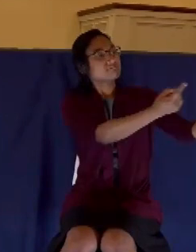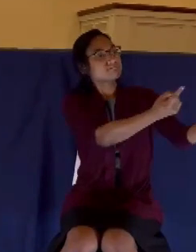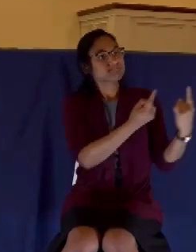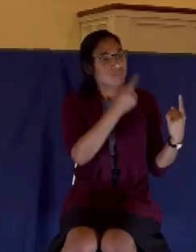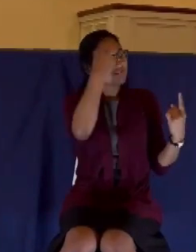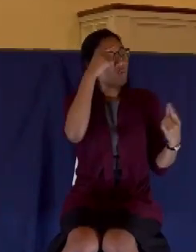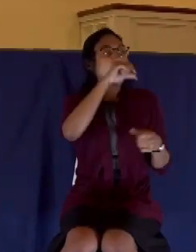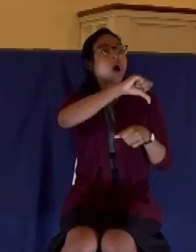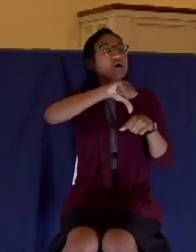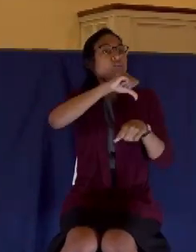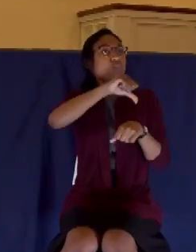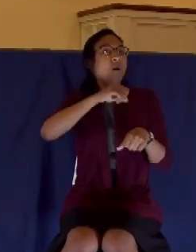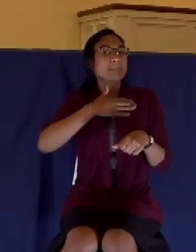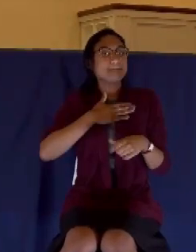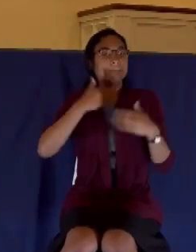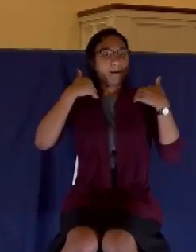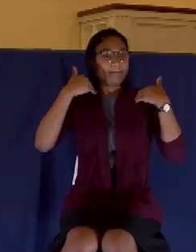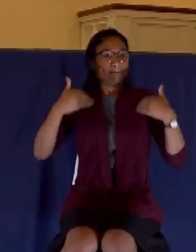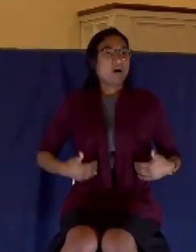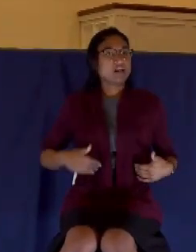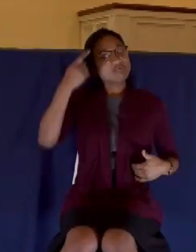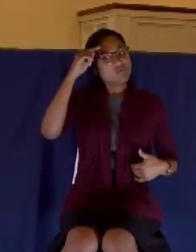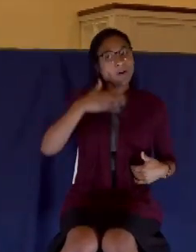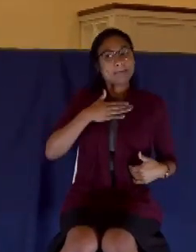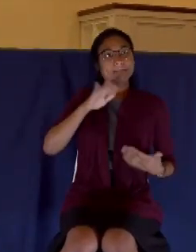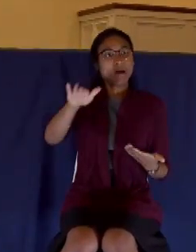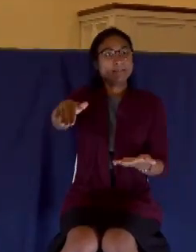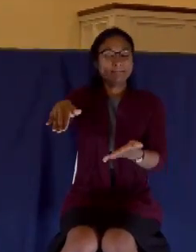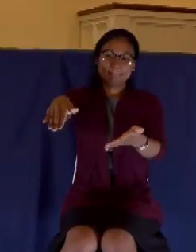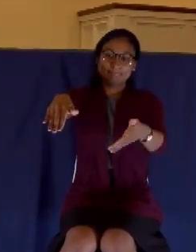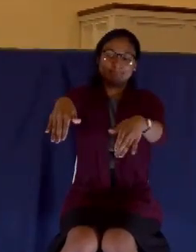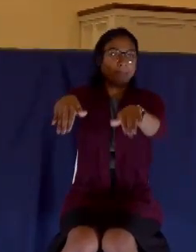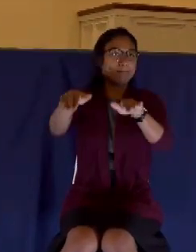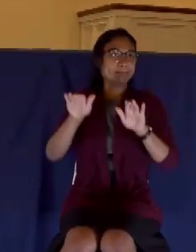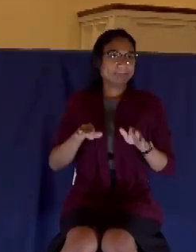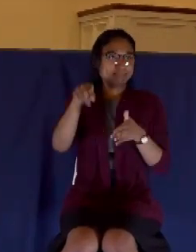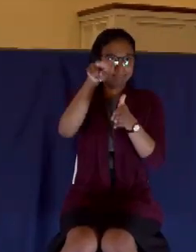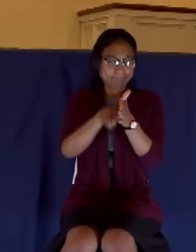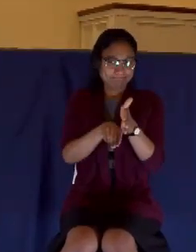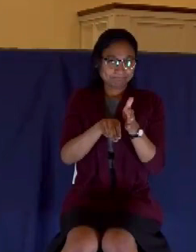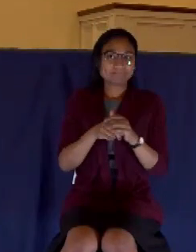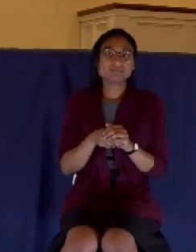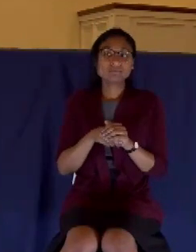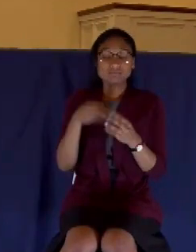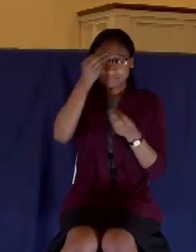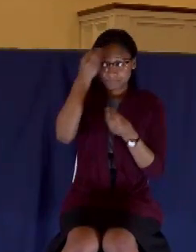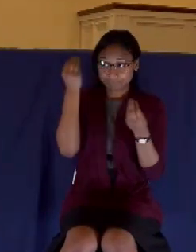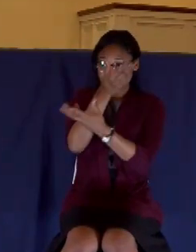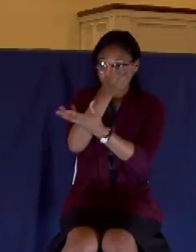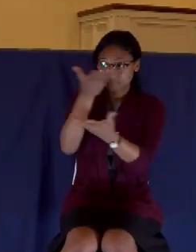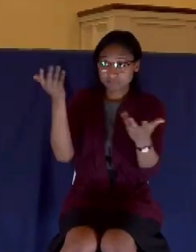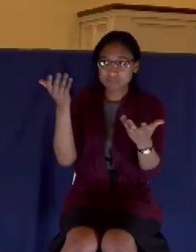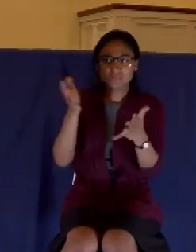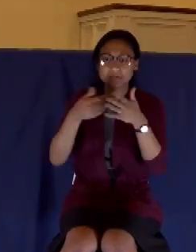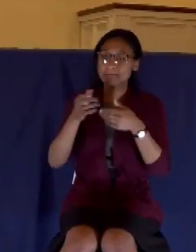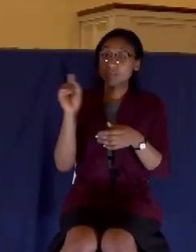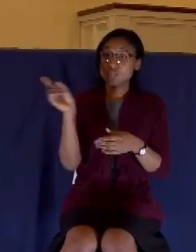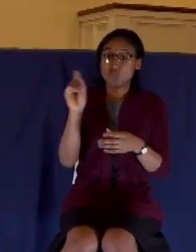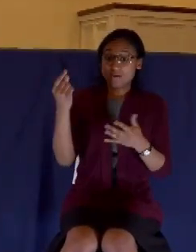body to the burying. And verily I say unto you, whosoever this gospel shall be preached,